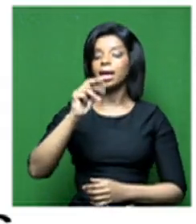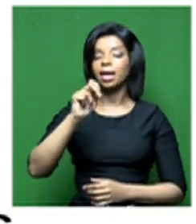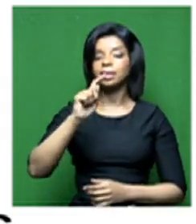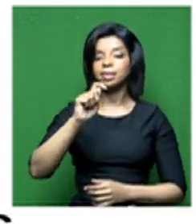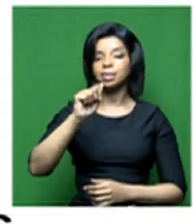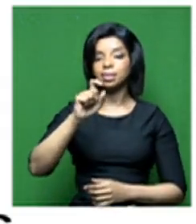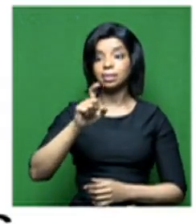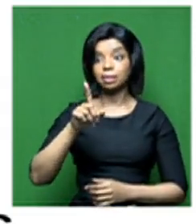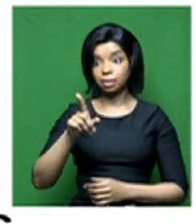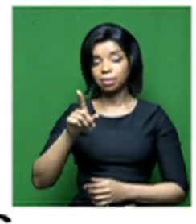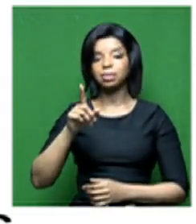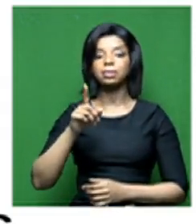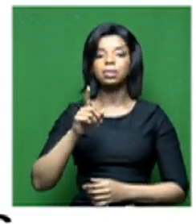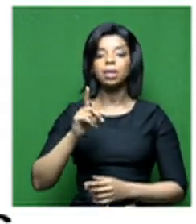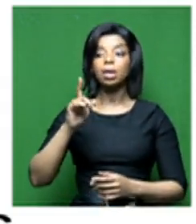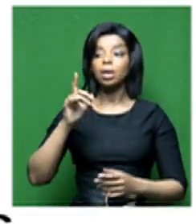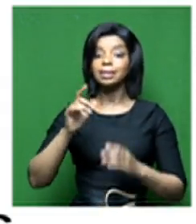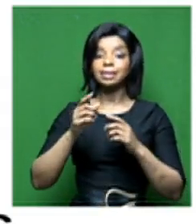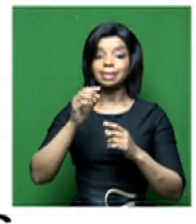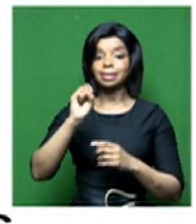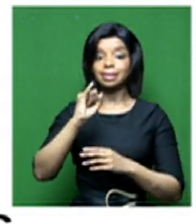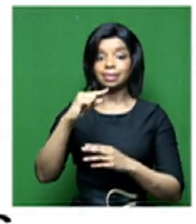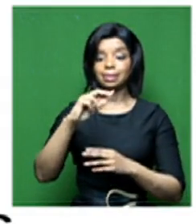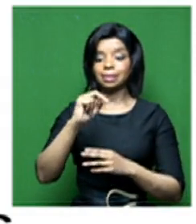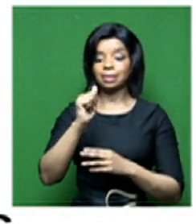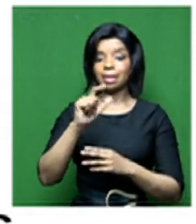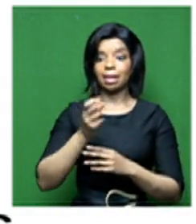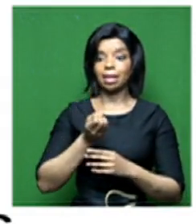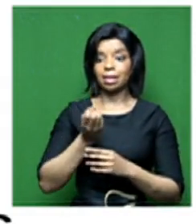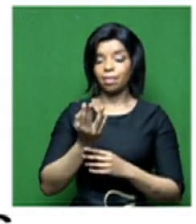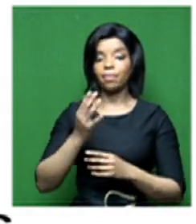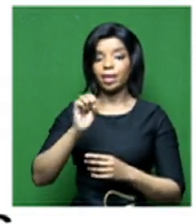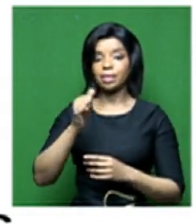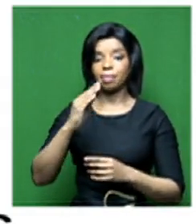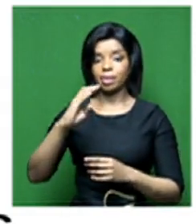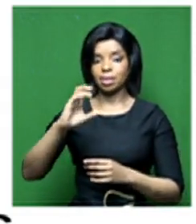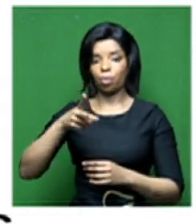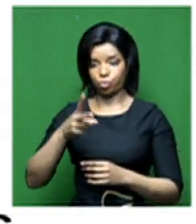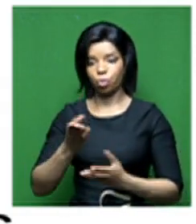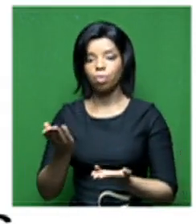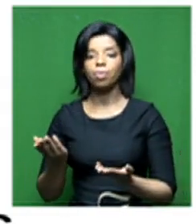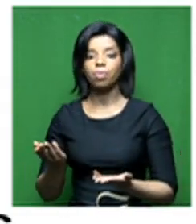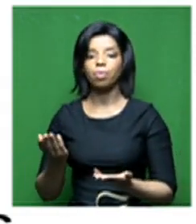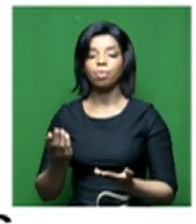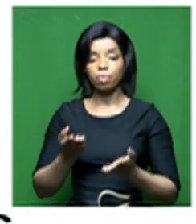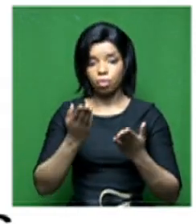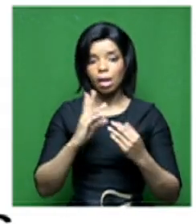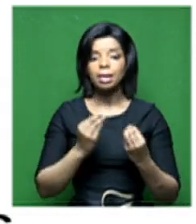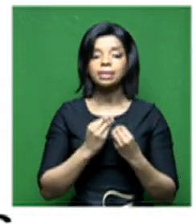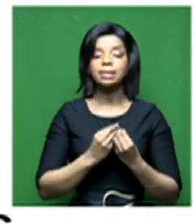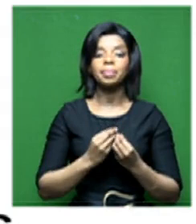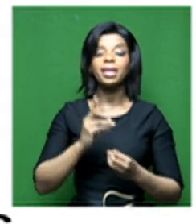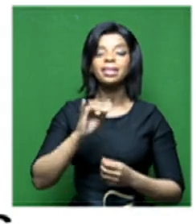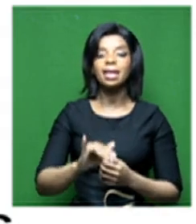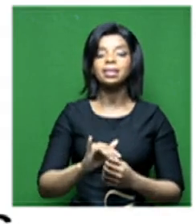signal to the SABC as well. And I think that's something we also need to bear in mind. So as to the